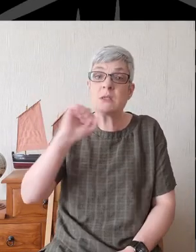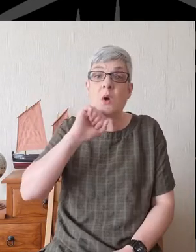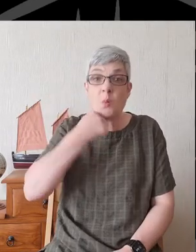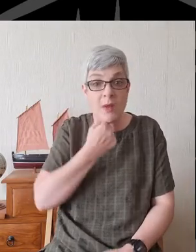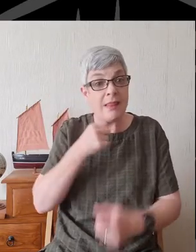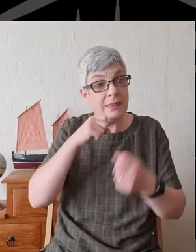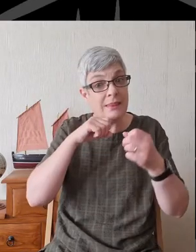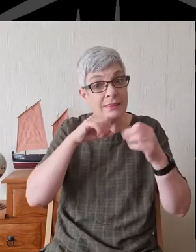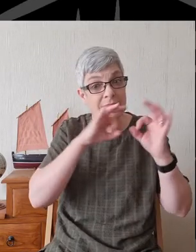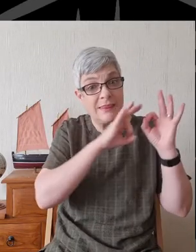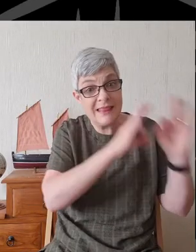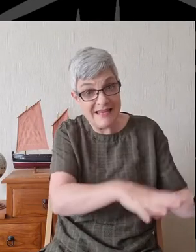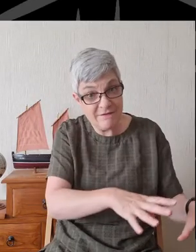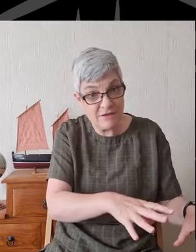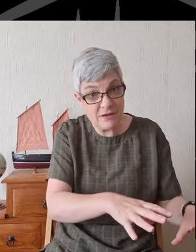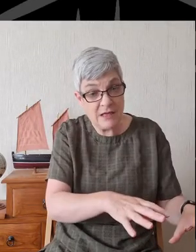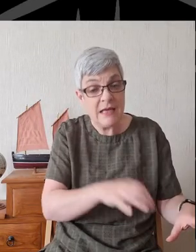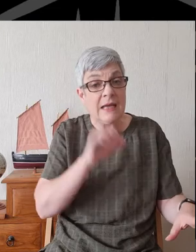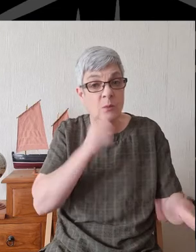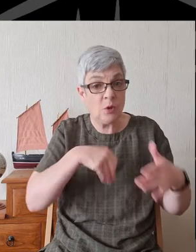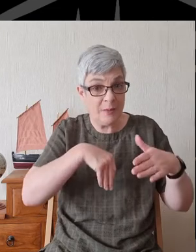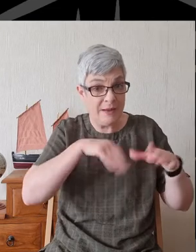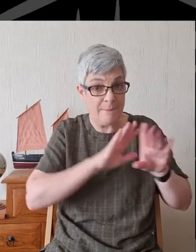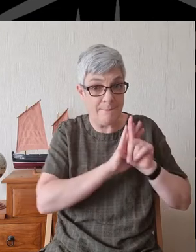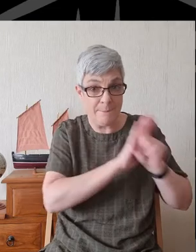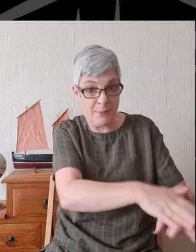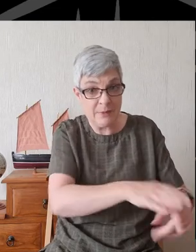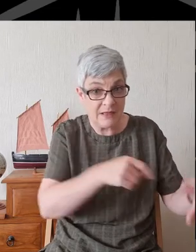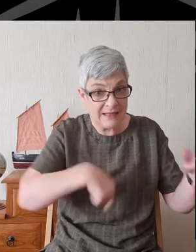leave. He will be driven from the sanctuary.